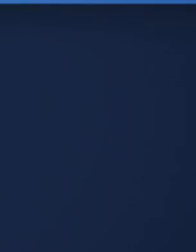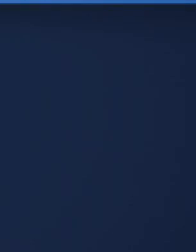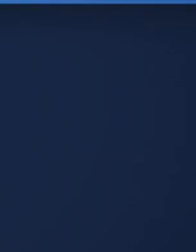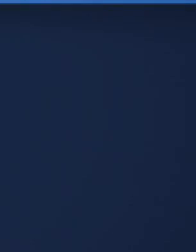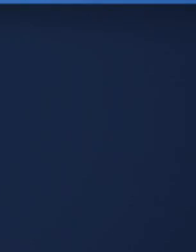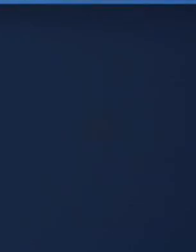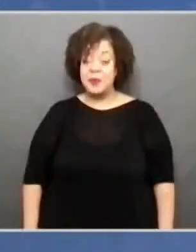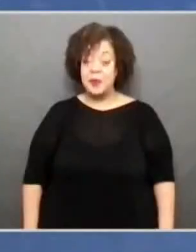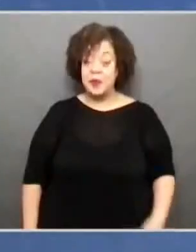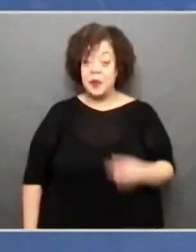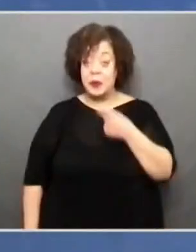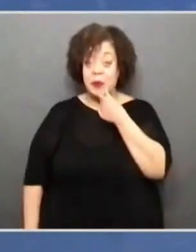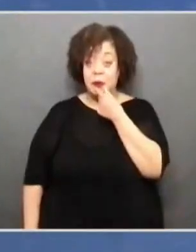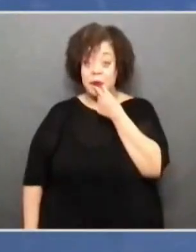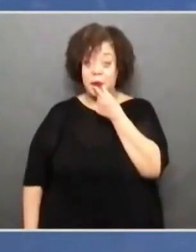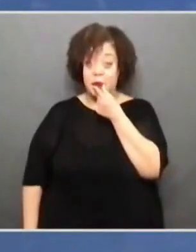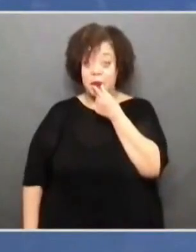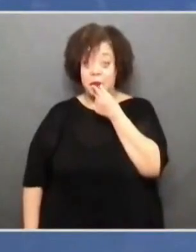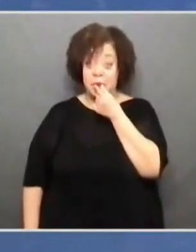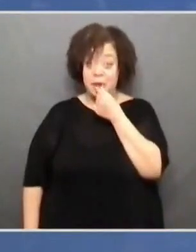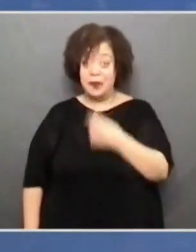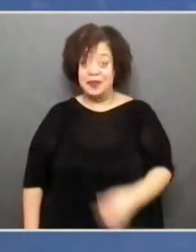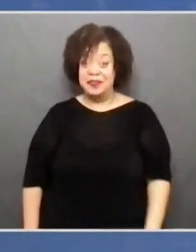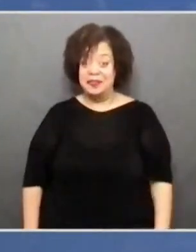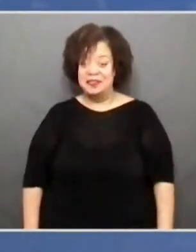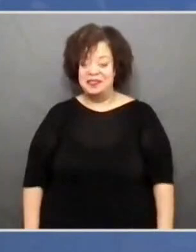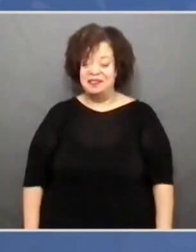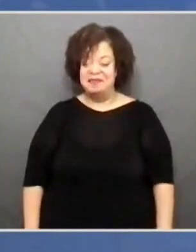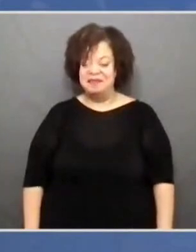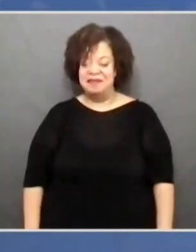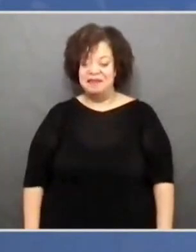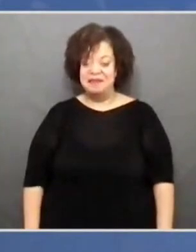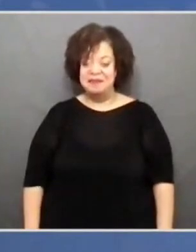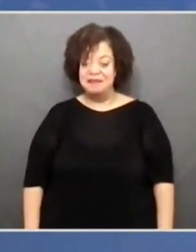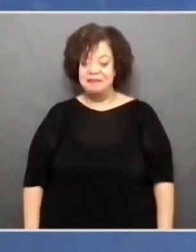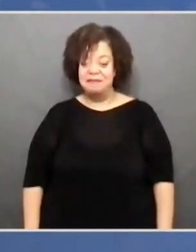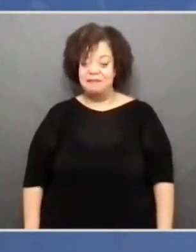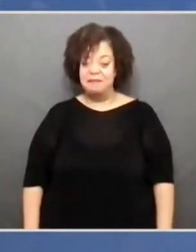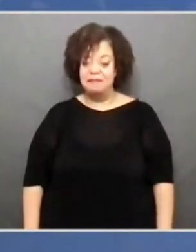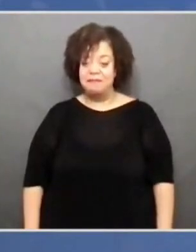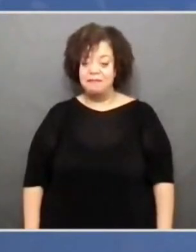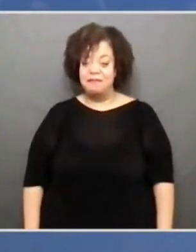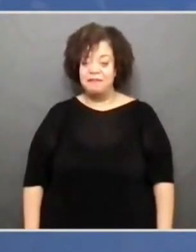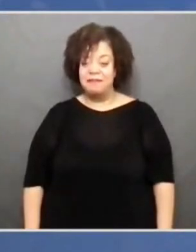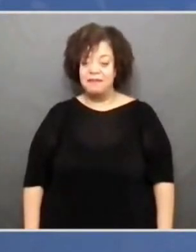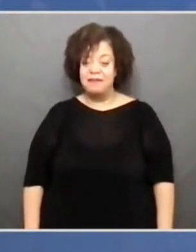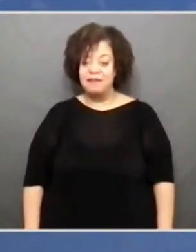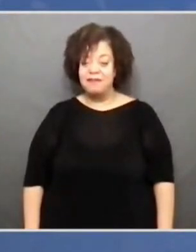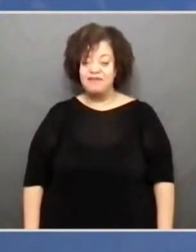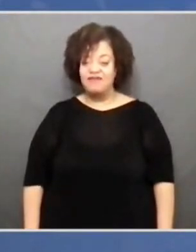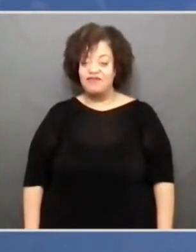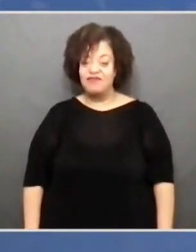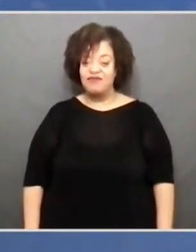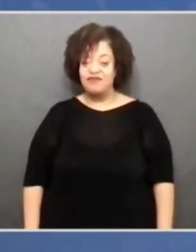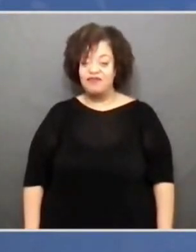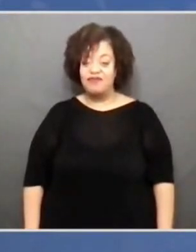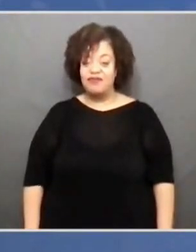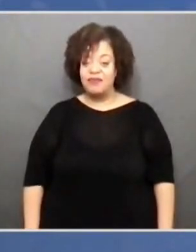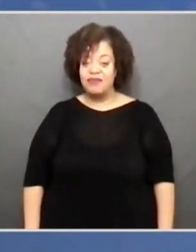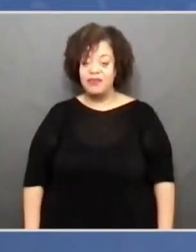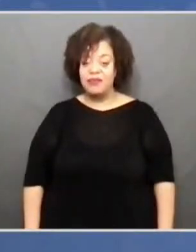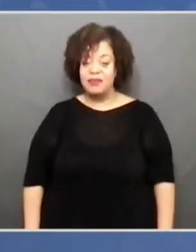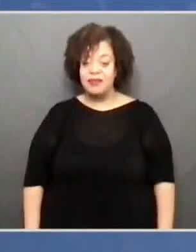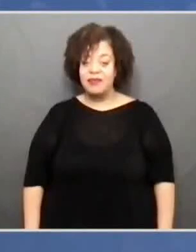Tonight, South Carolina State's Marching 101 band taking part in an online pre-inauguration event. The university band